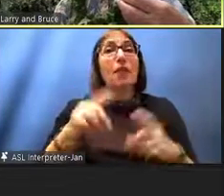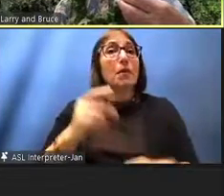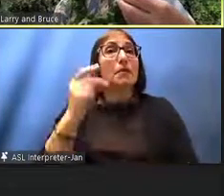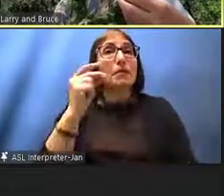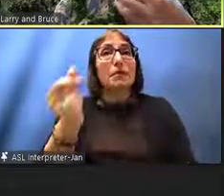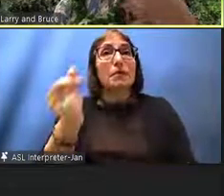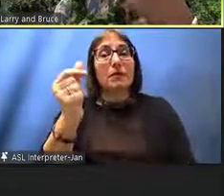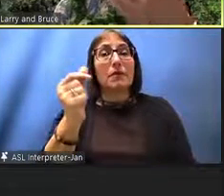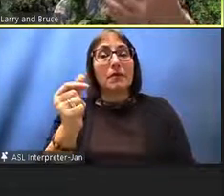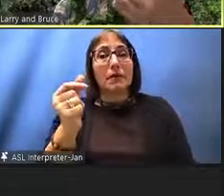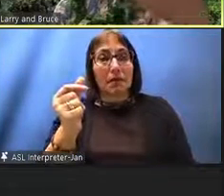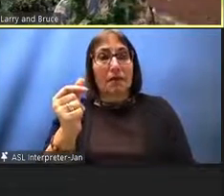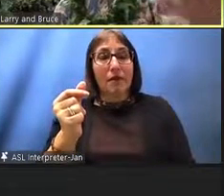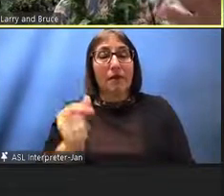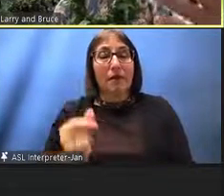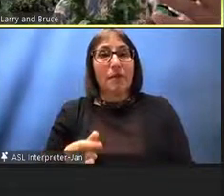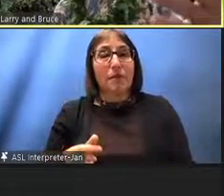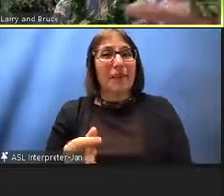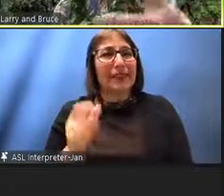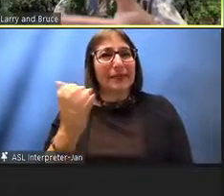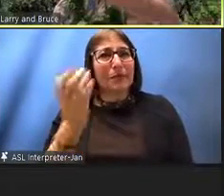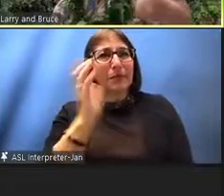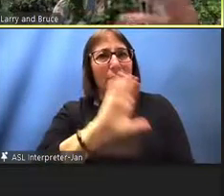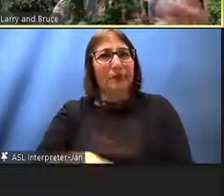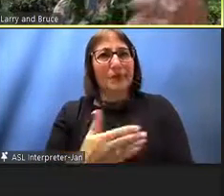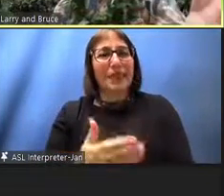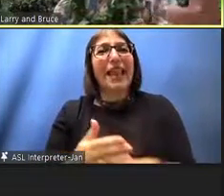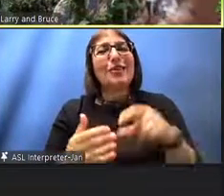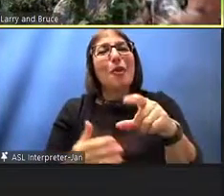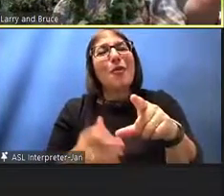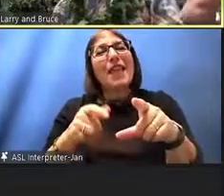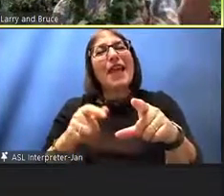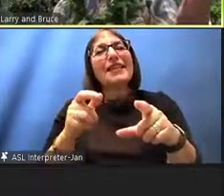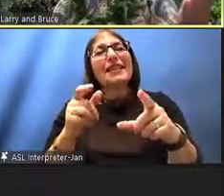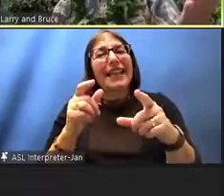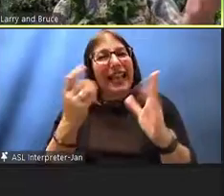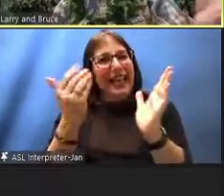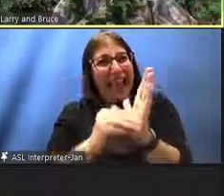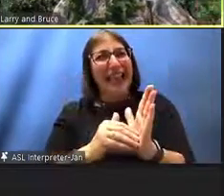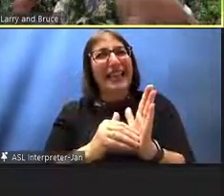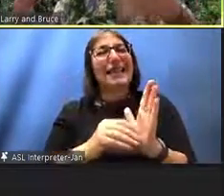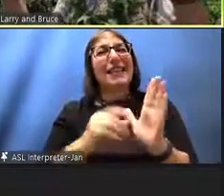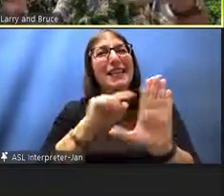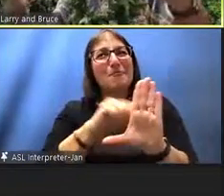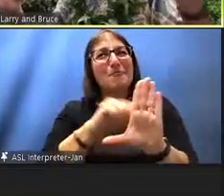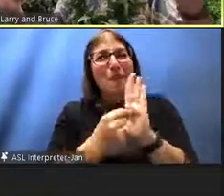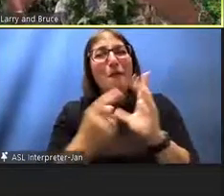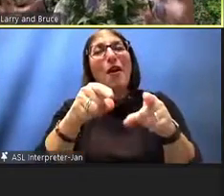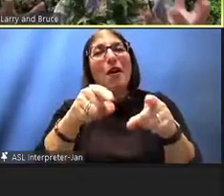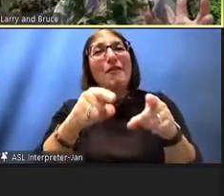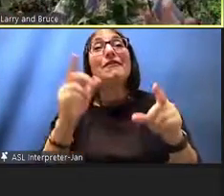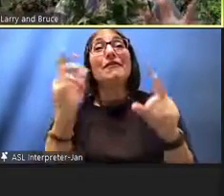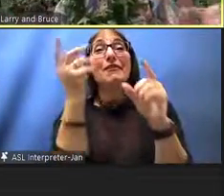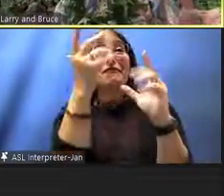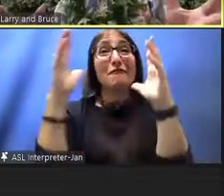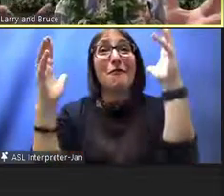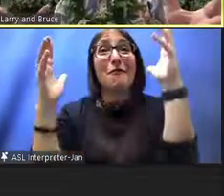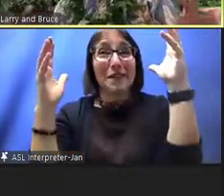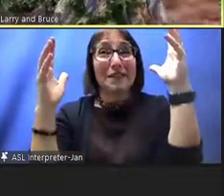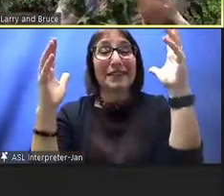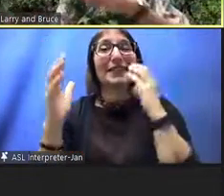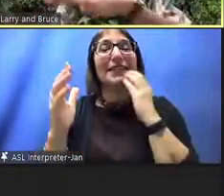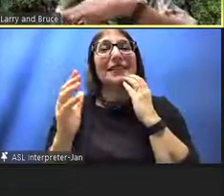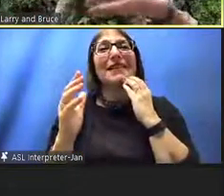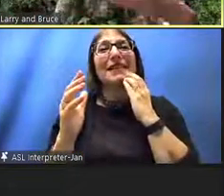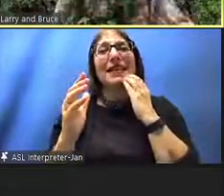uh is happening in this forest as i'm metaphorically using the first in this mess of things but still